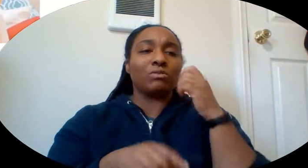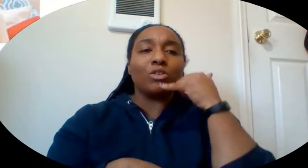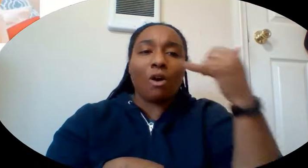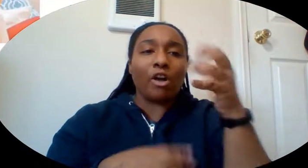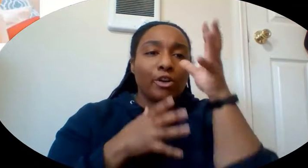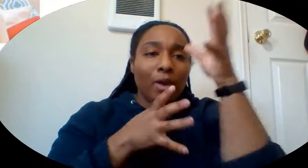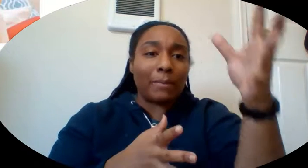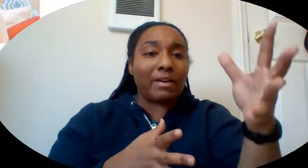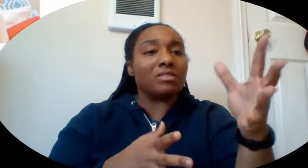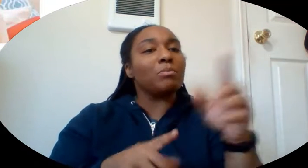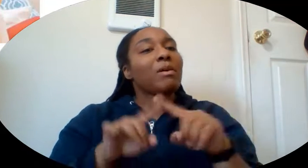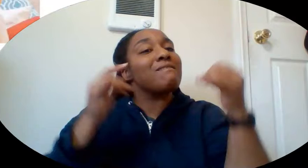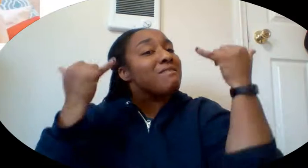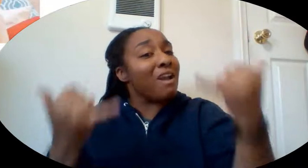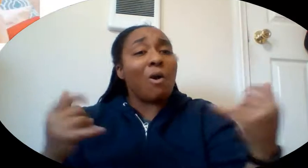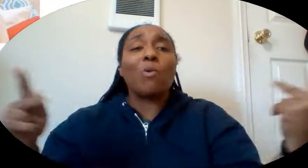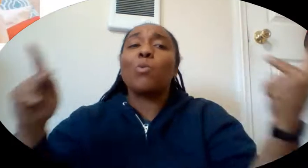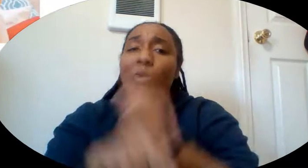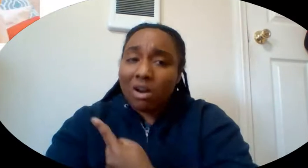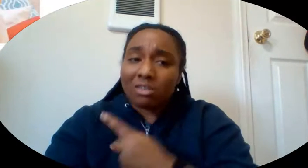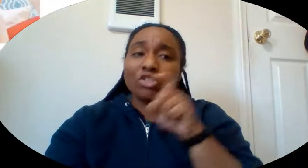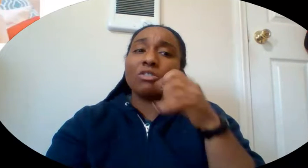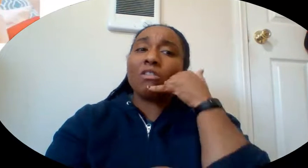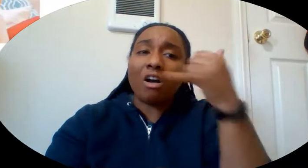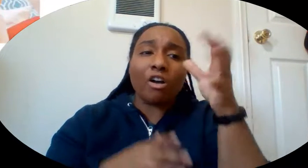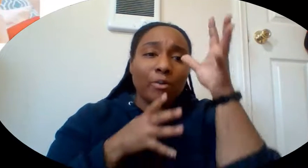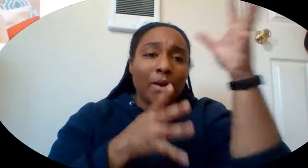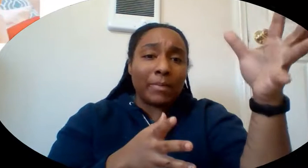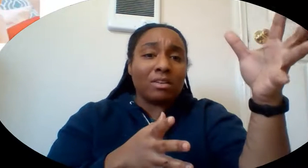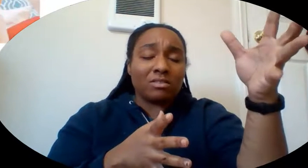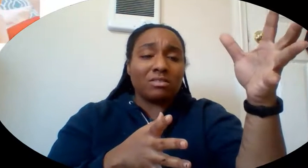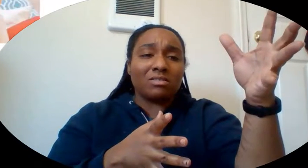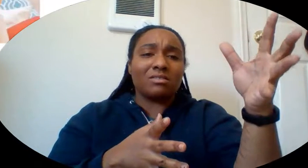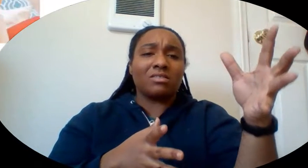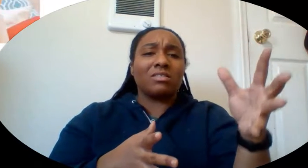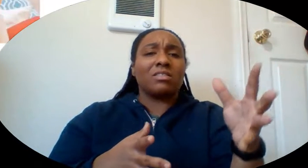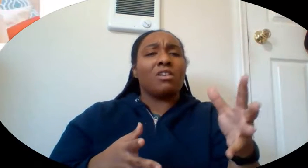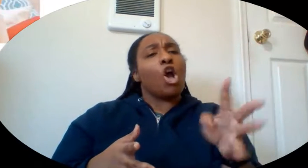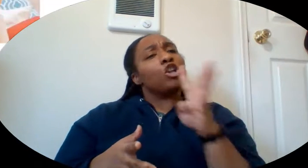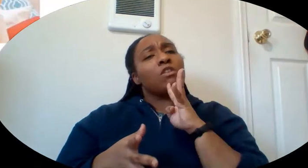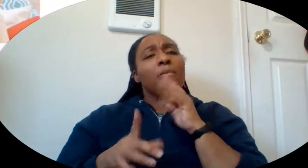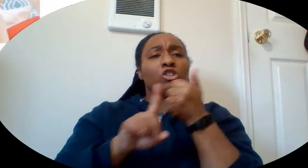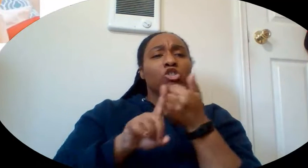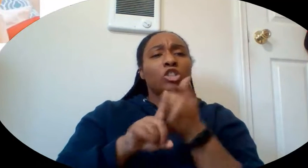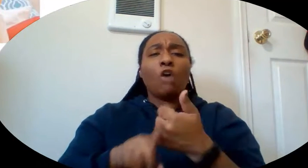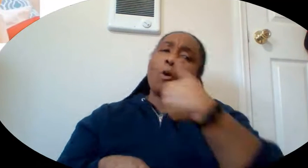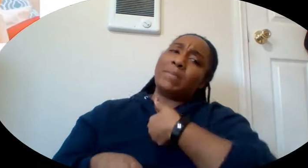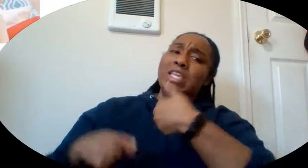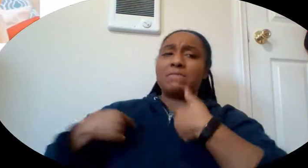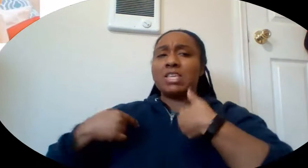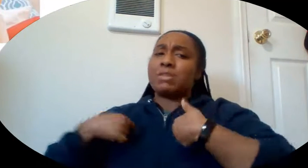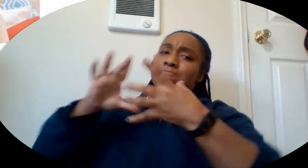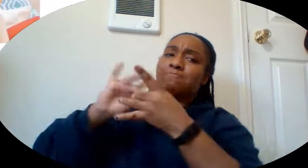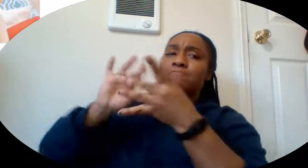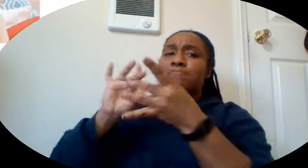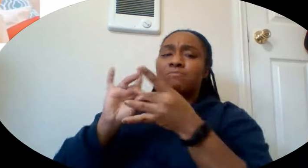Your grandparents. And when you call them, don't just talk about how you're doing. Ask them how they're doing, how their